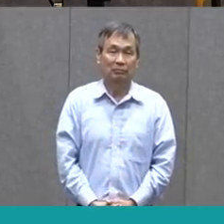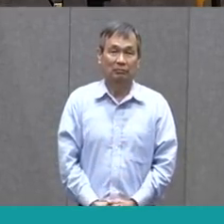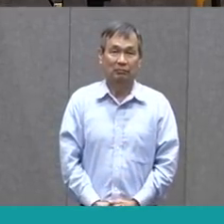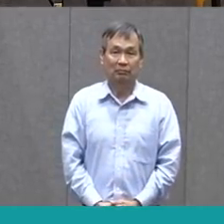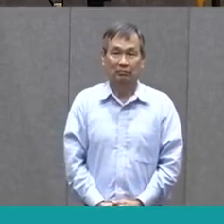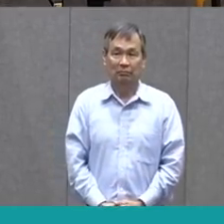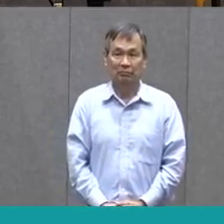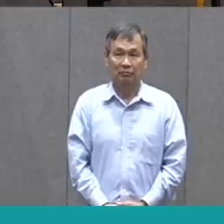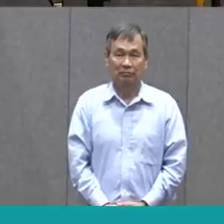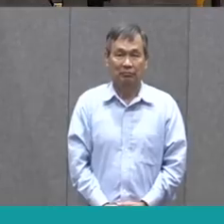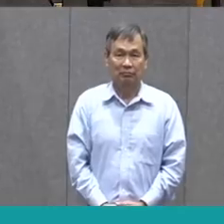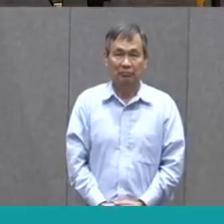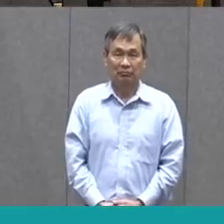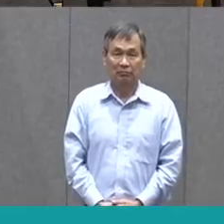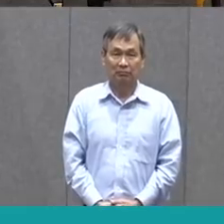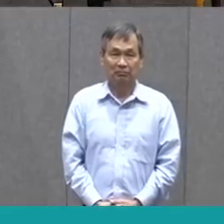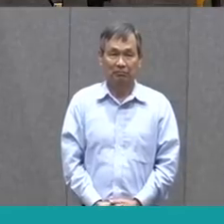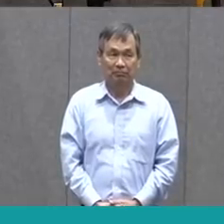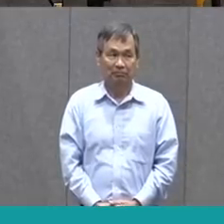Okay, let's get going.